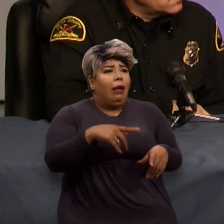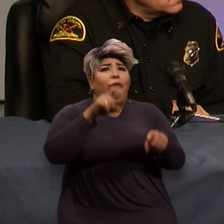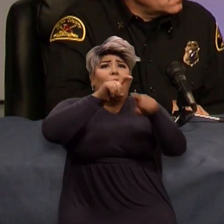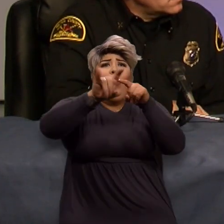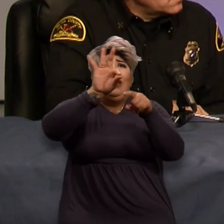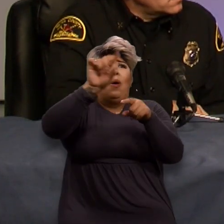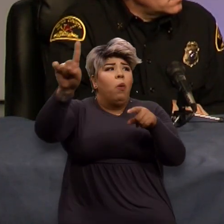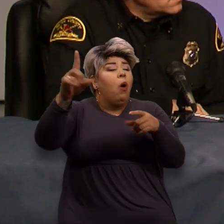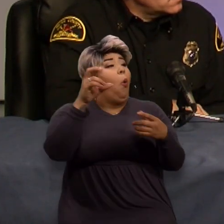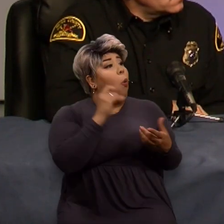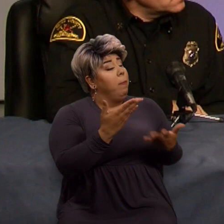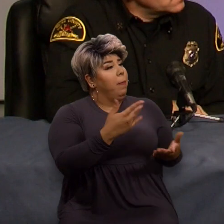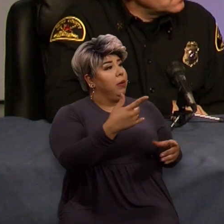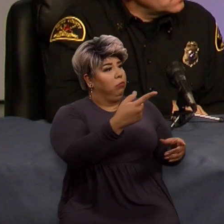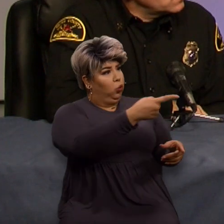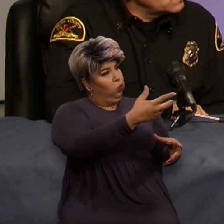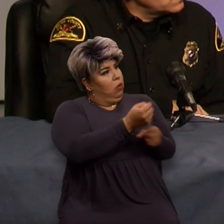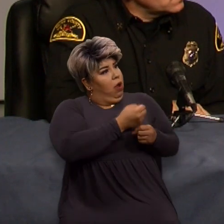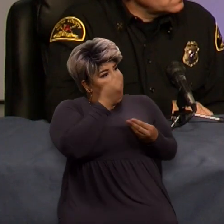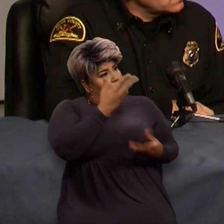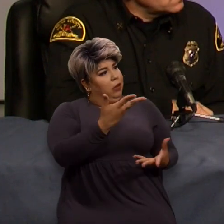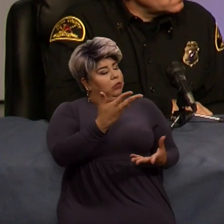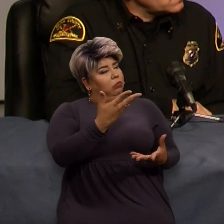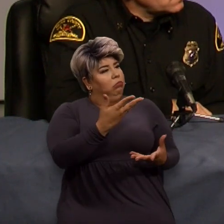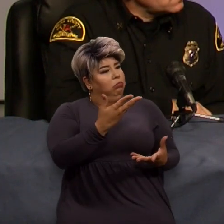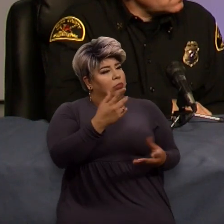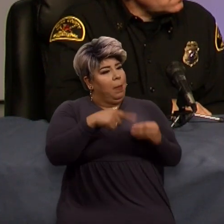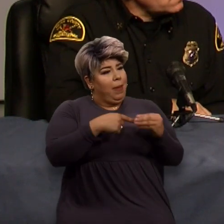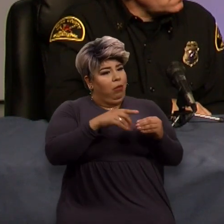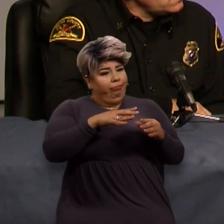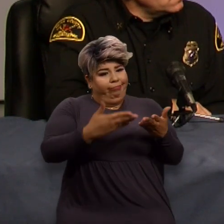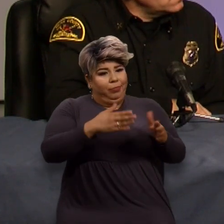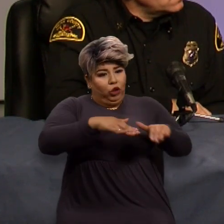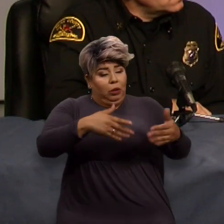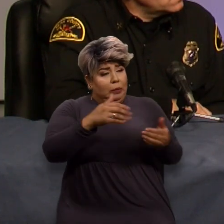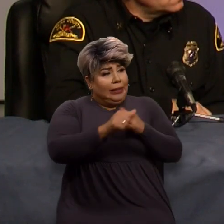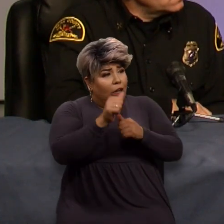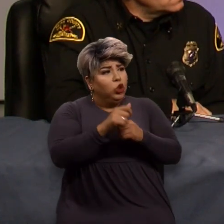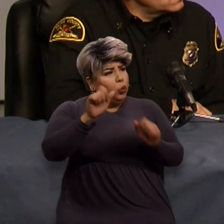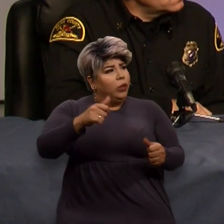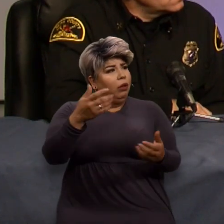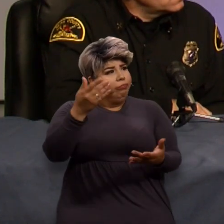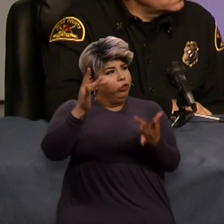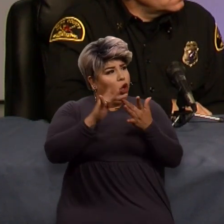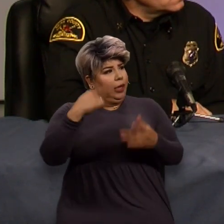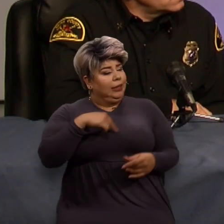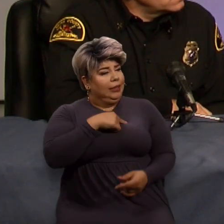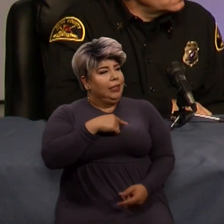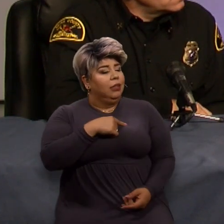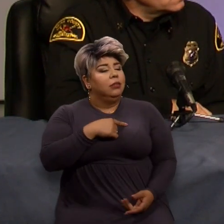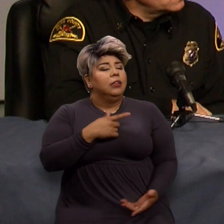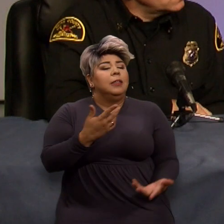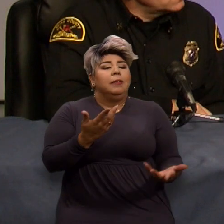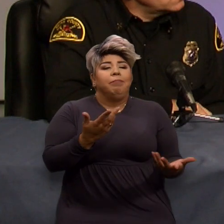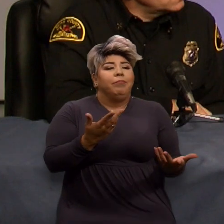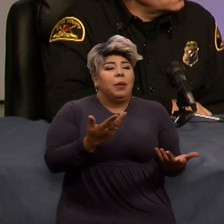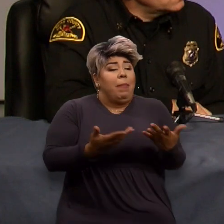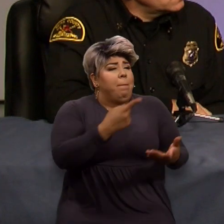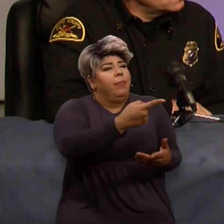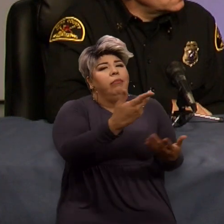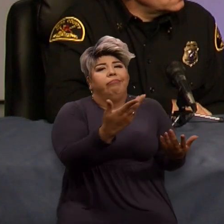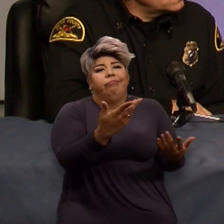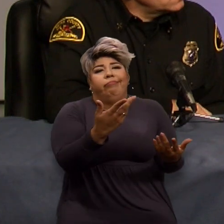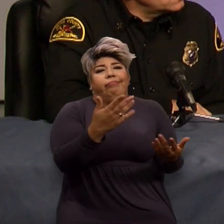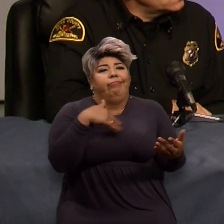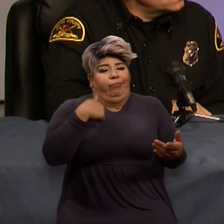may be in danger and you want us to go find them. We know what school they're at when you call 911 or say that you're too upset to